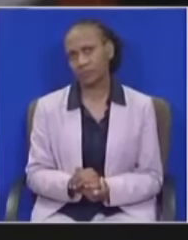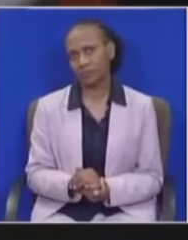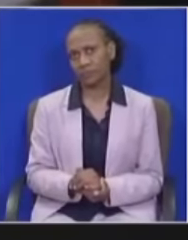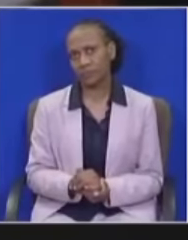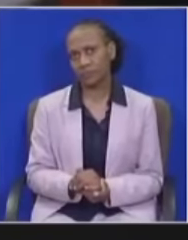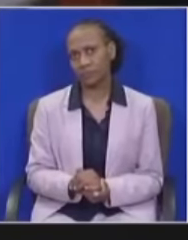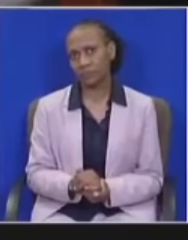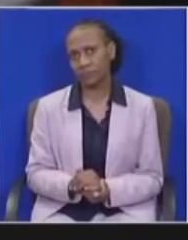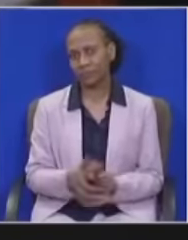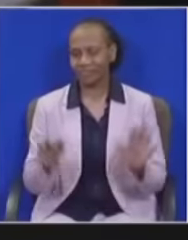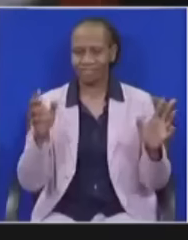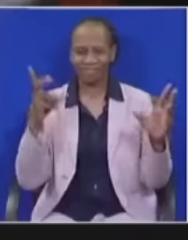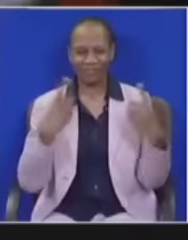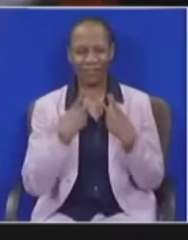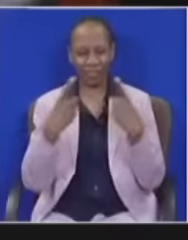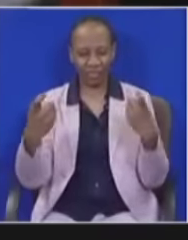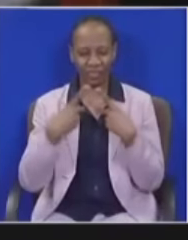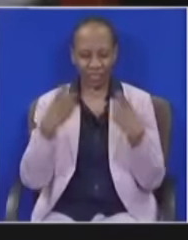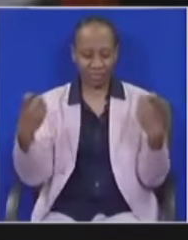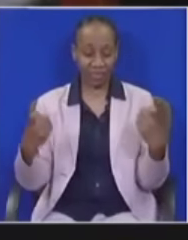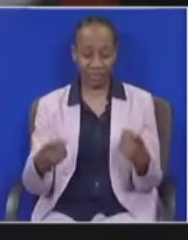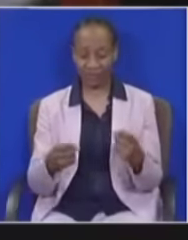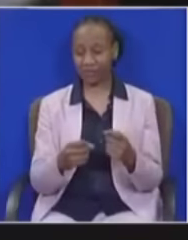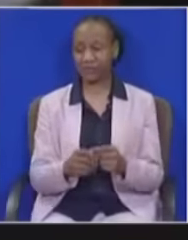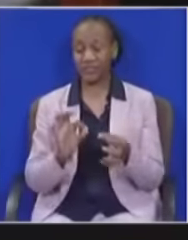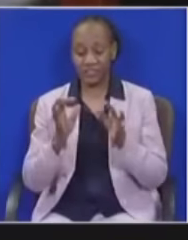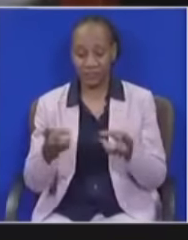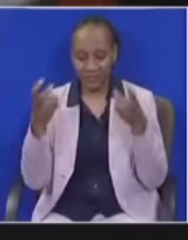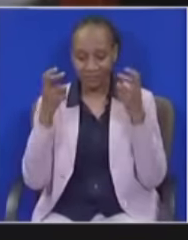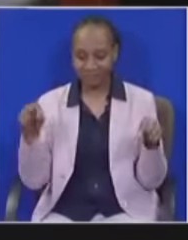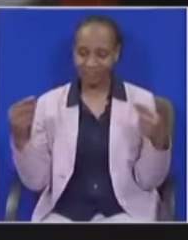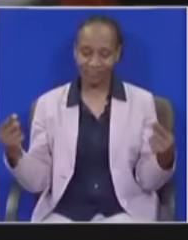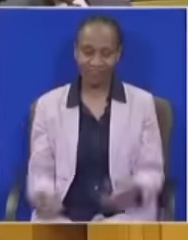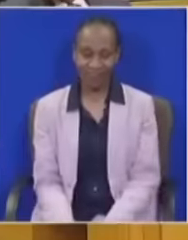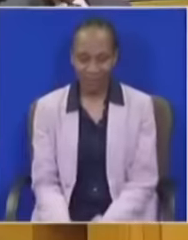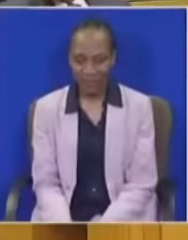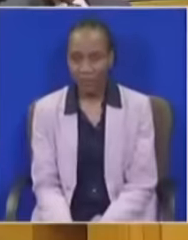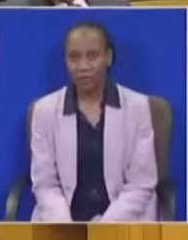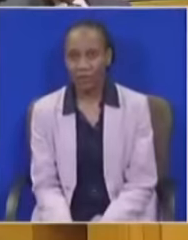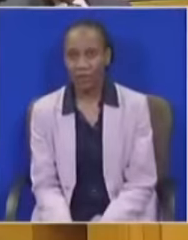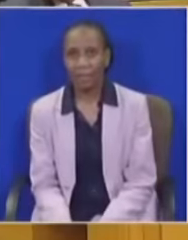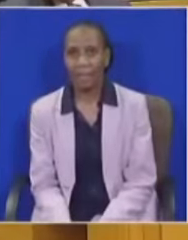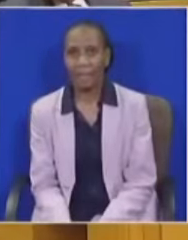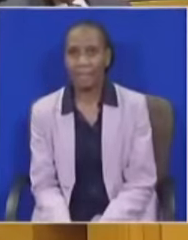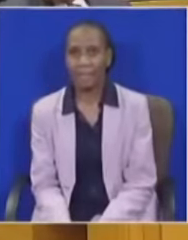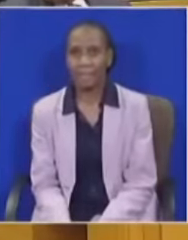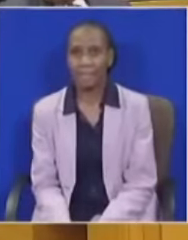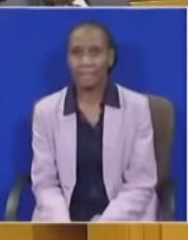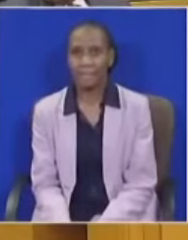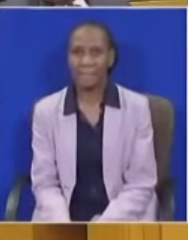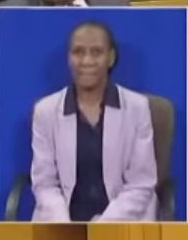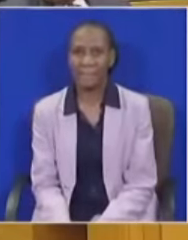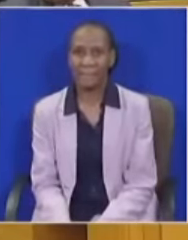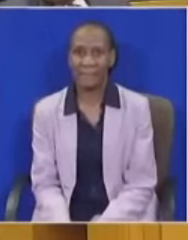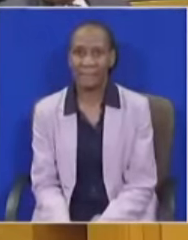You, you... Honorable Member, you withdraw that any member here, what breathalyzer here? Withdraw it, Honorable